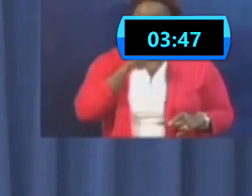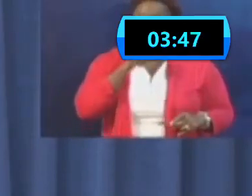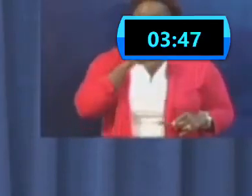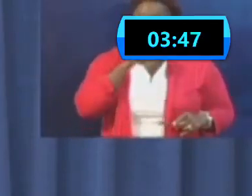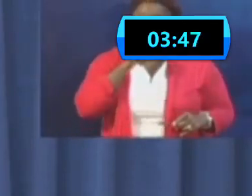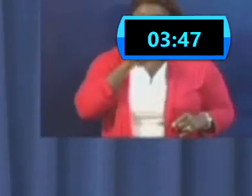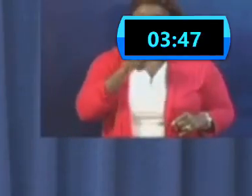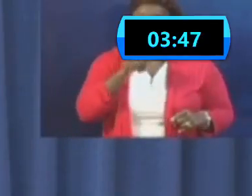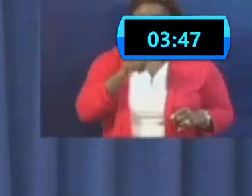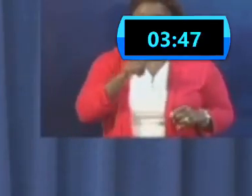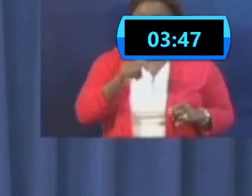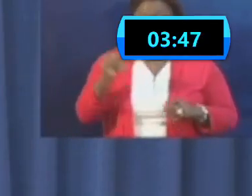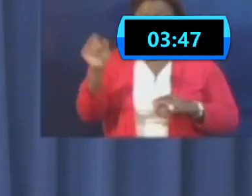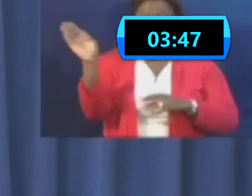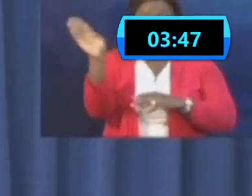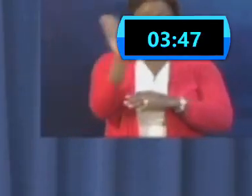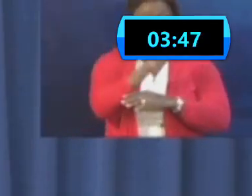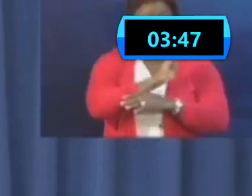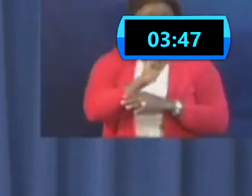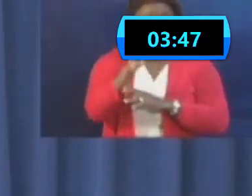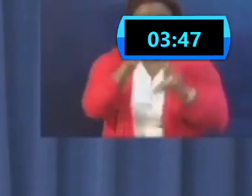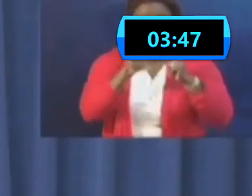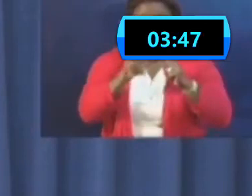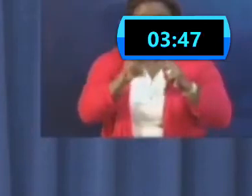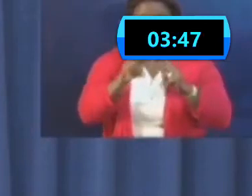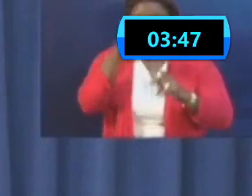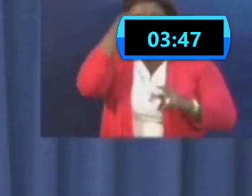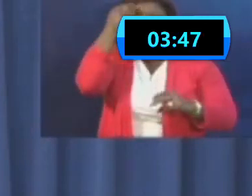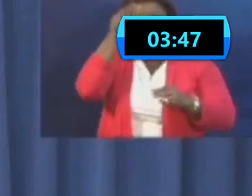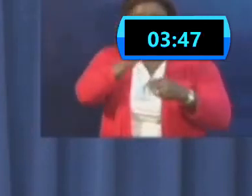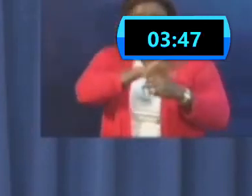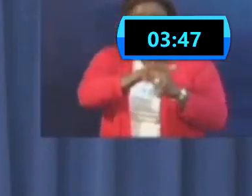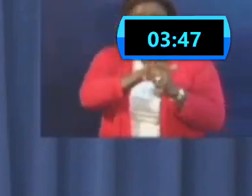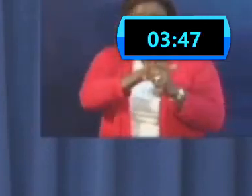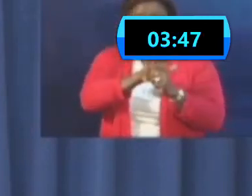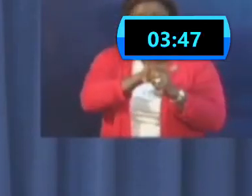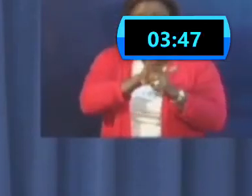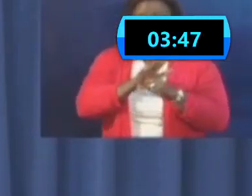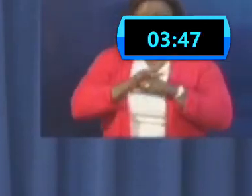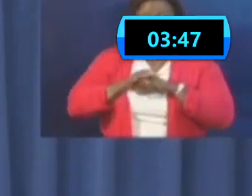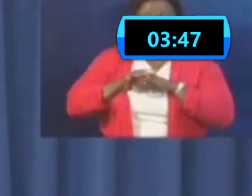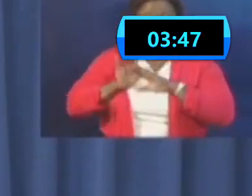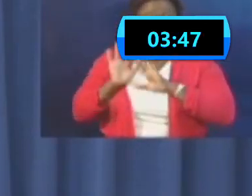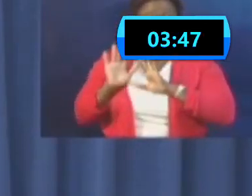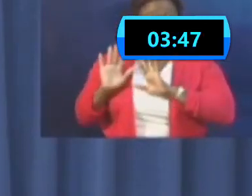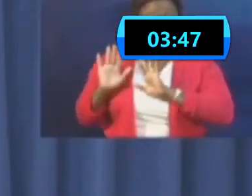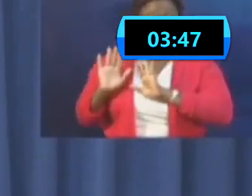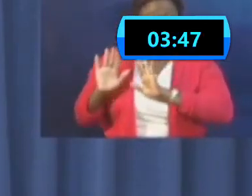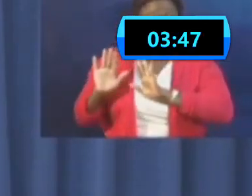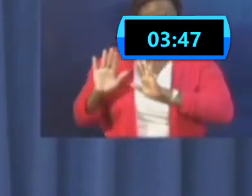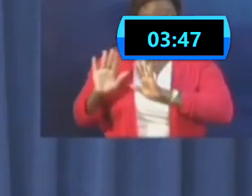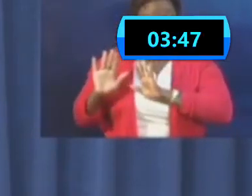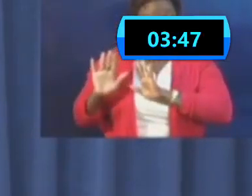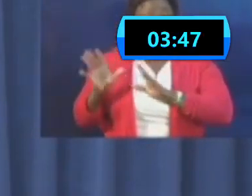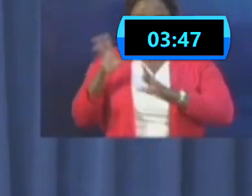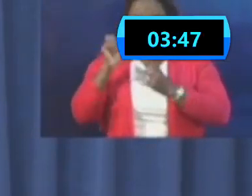people as having an ailment that causes you to treat them with scorn.